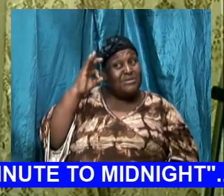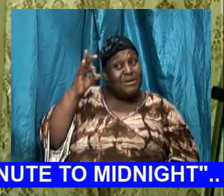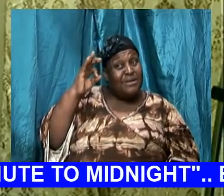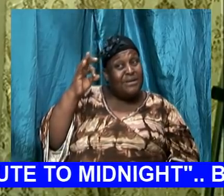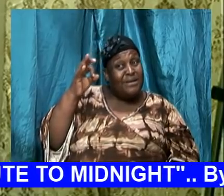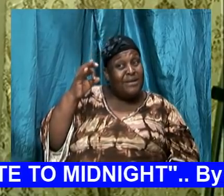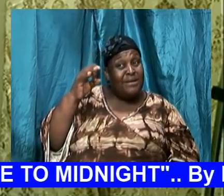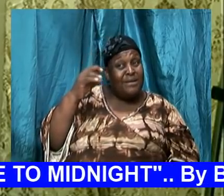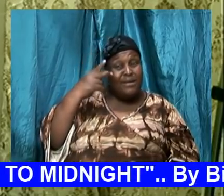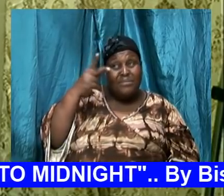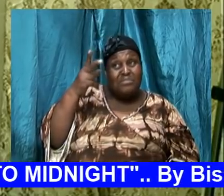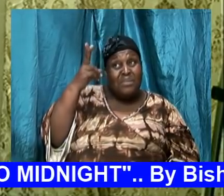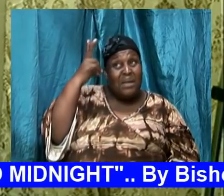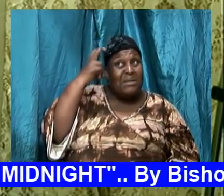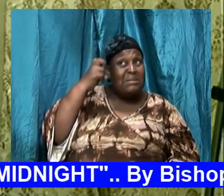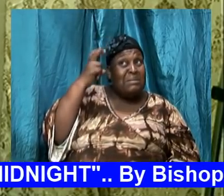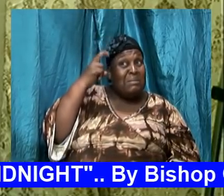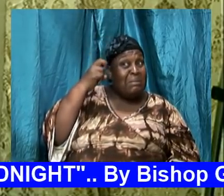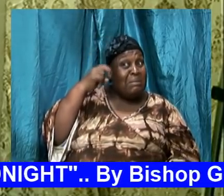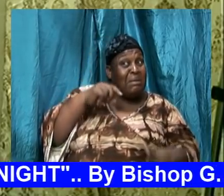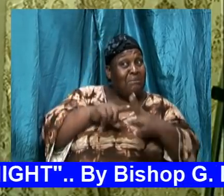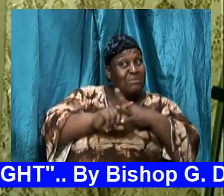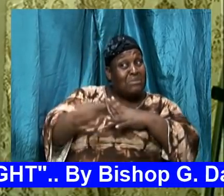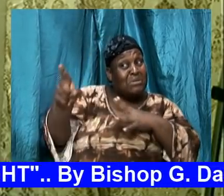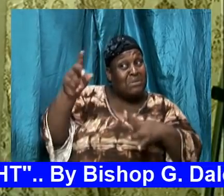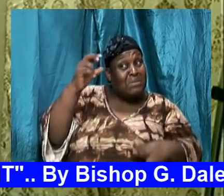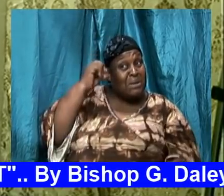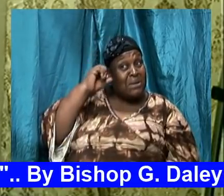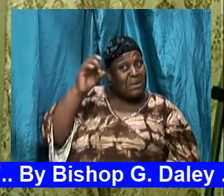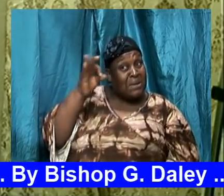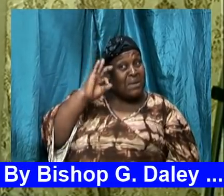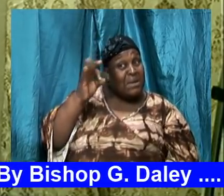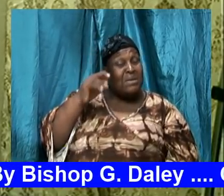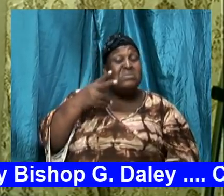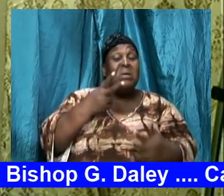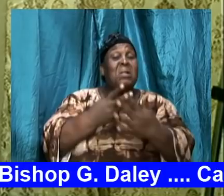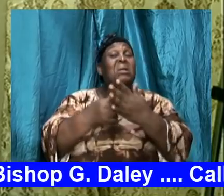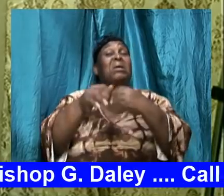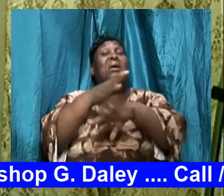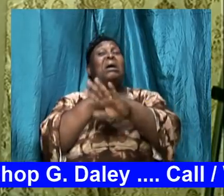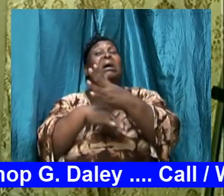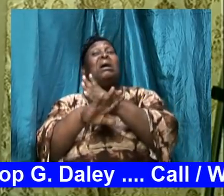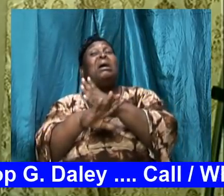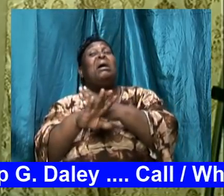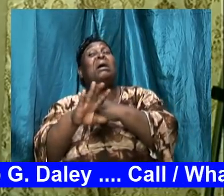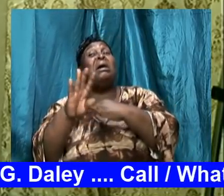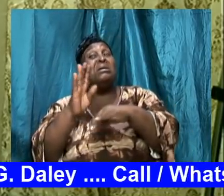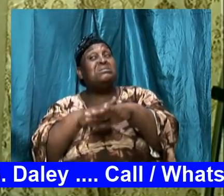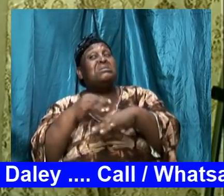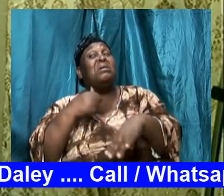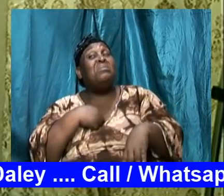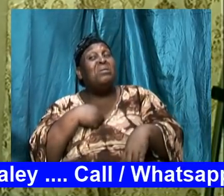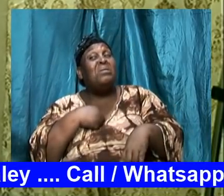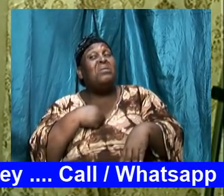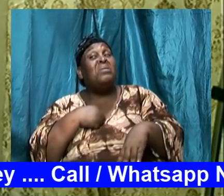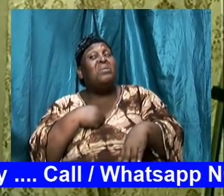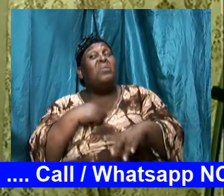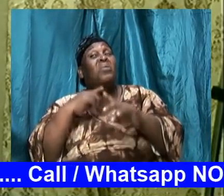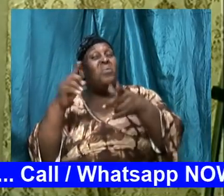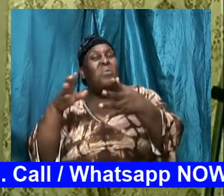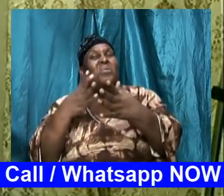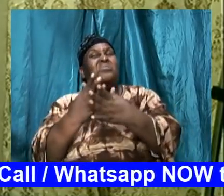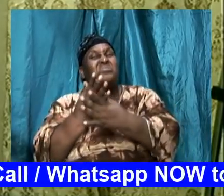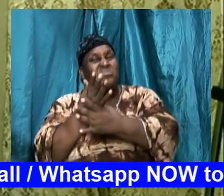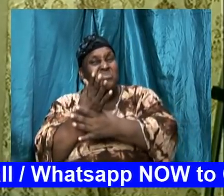devil chasing preacher and we say just come lay hands on me because I'm going through a serious some things are